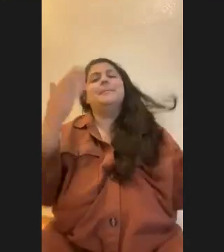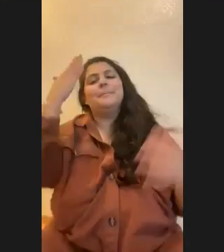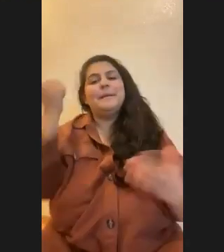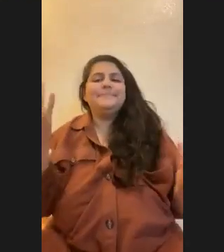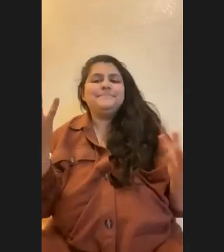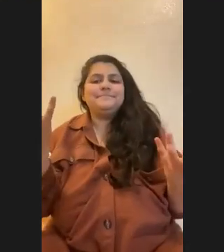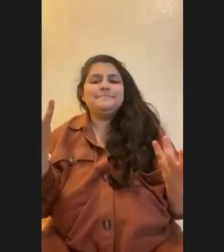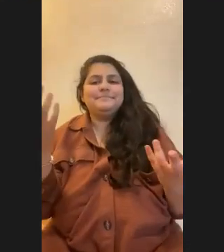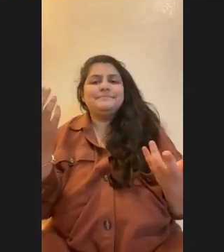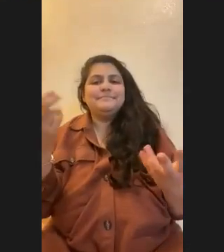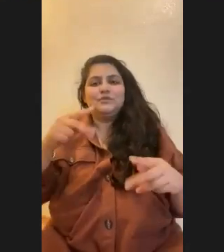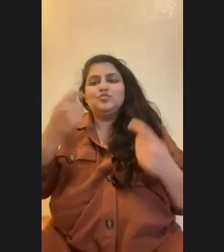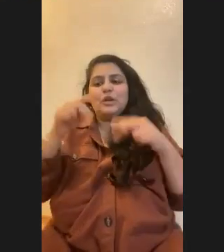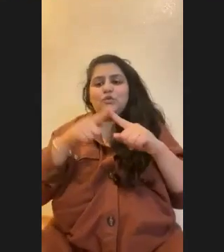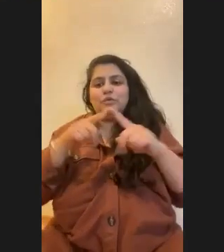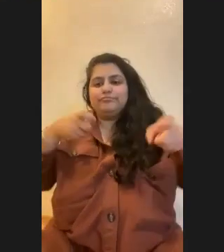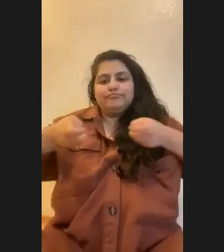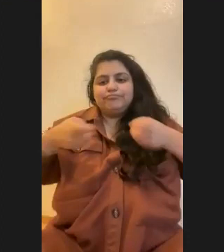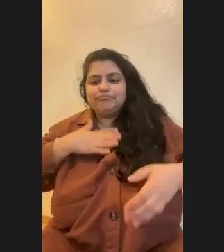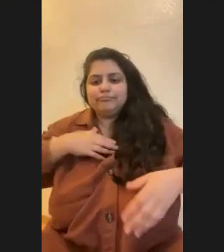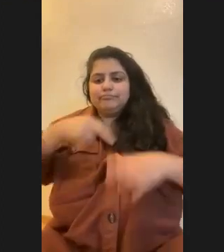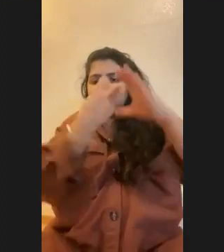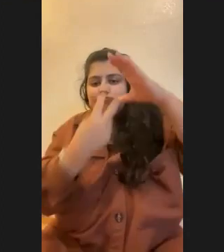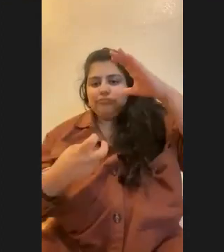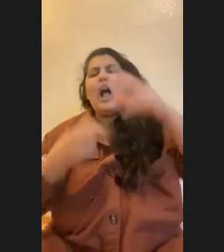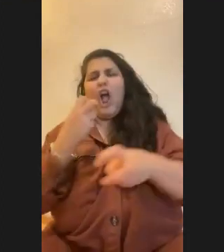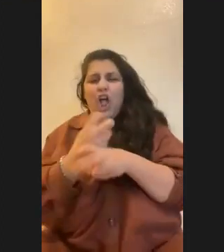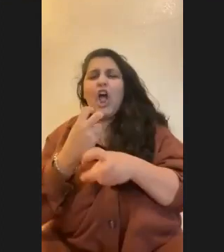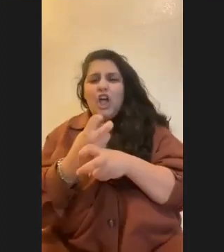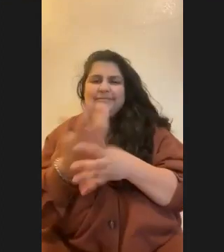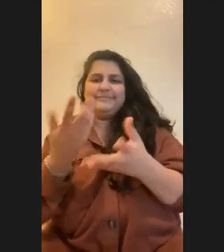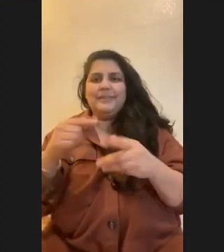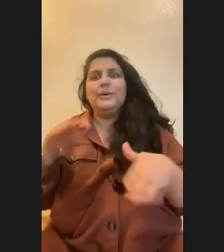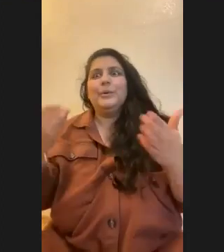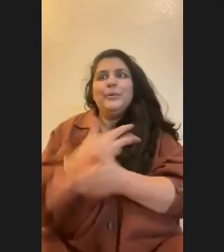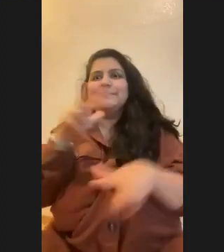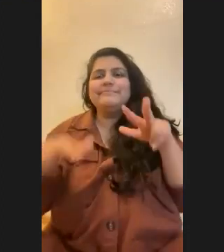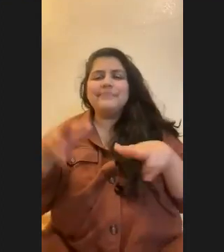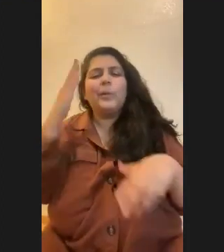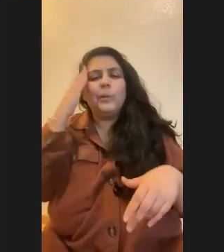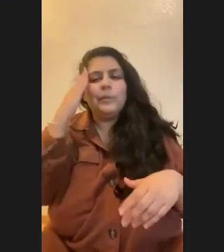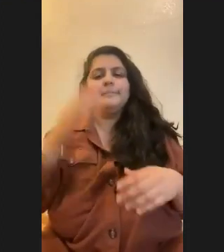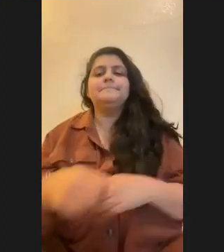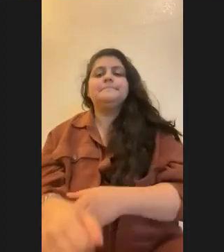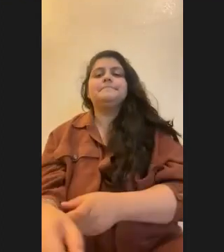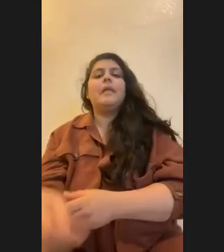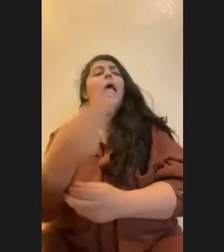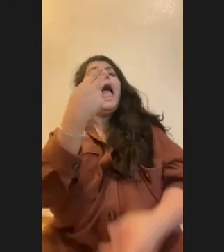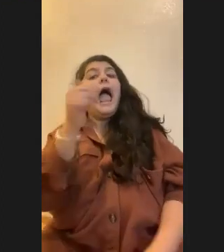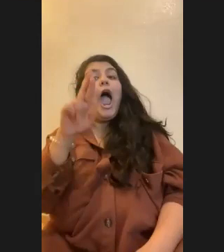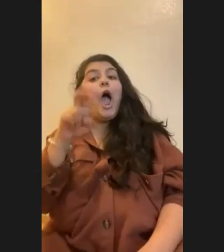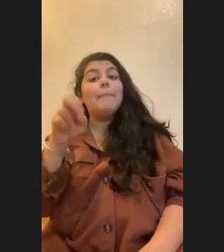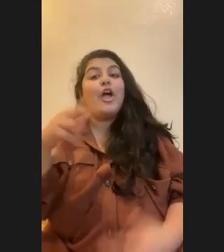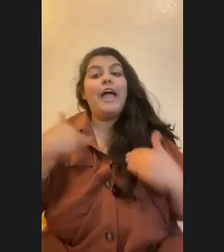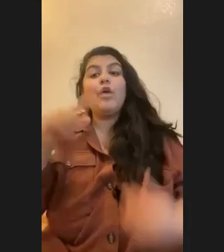hard. It's buoyancy is hard, especially when you're starting off as a diver. For sure. Awesome. Thank you. Um, we've got a question from Harper from first grade. Uh,